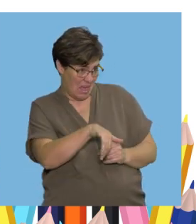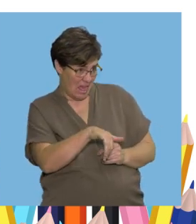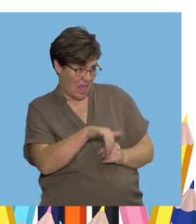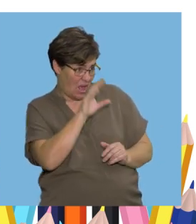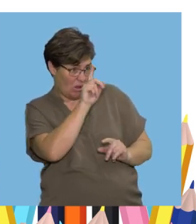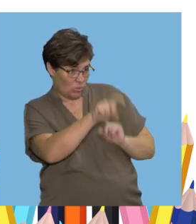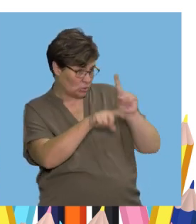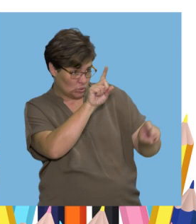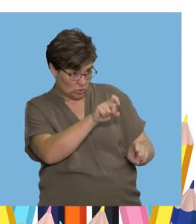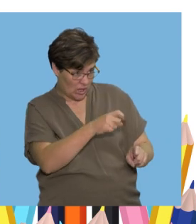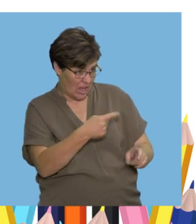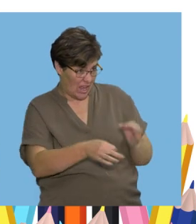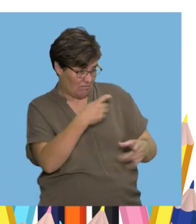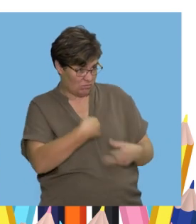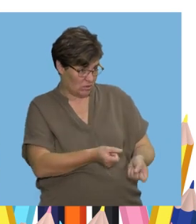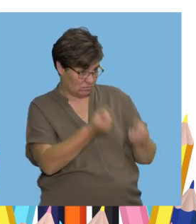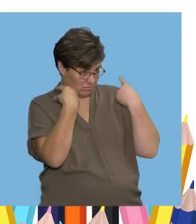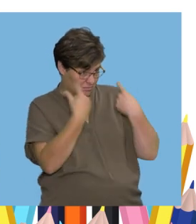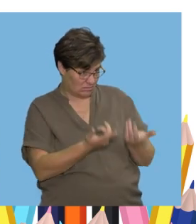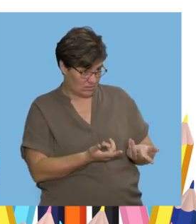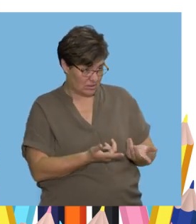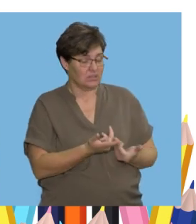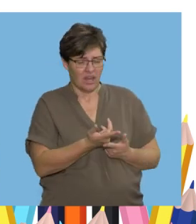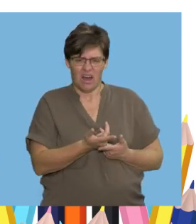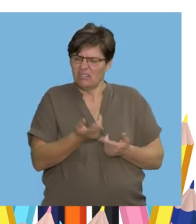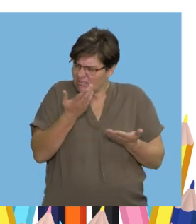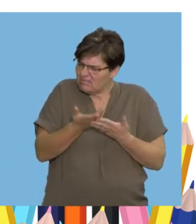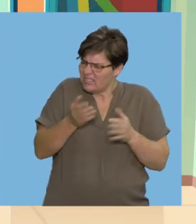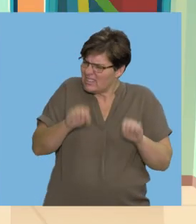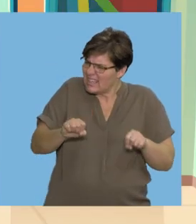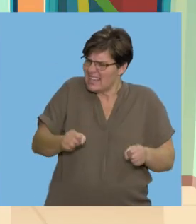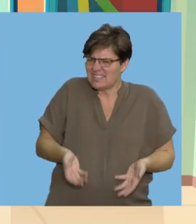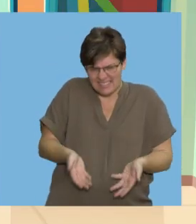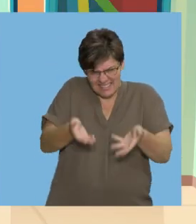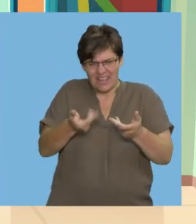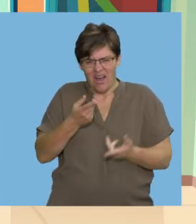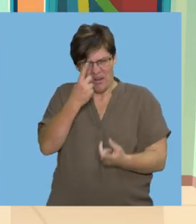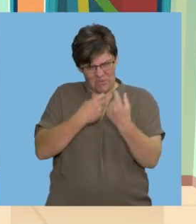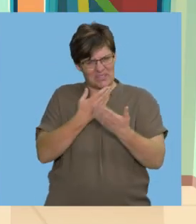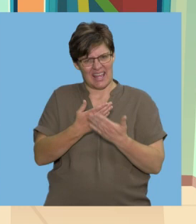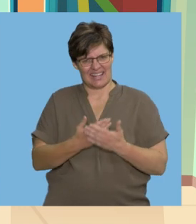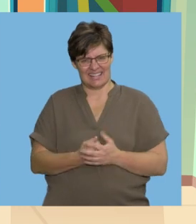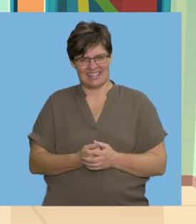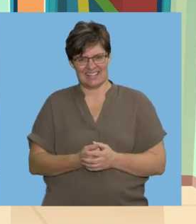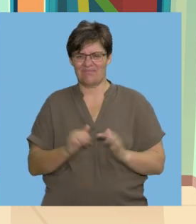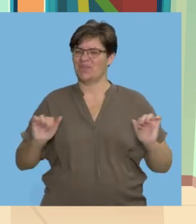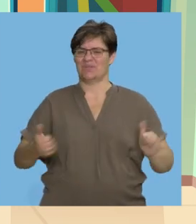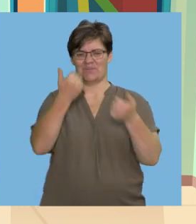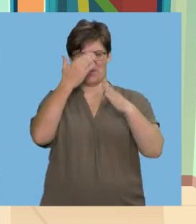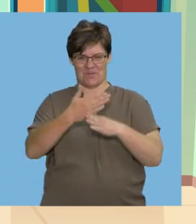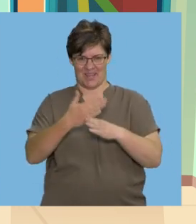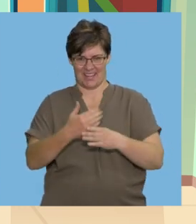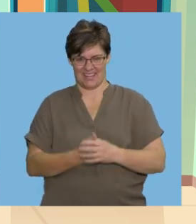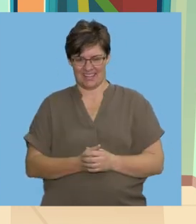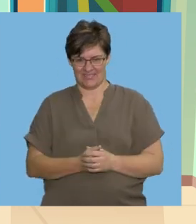May we ask you questions If we do not understand? Of course you can ask me questions Super